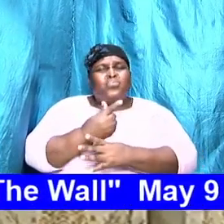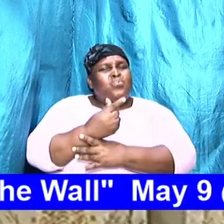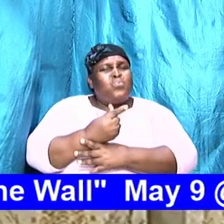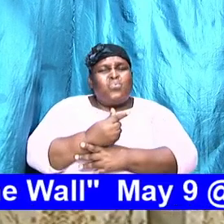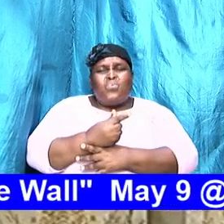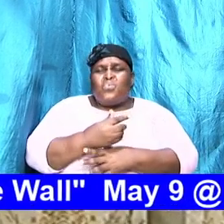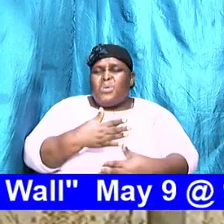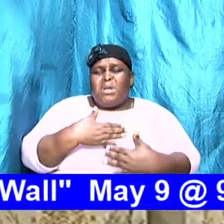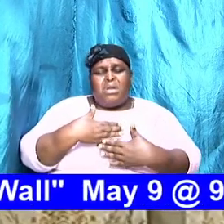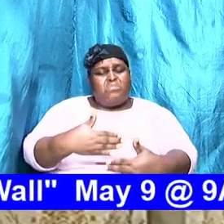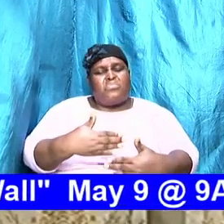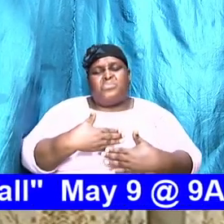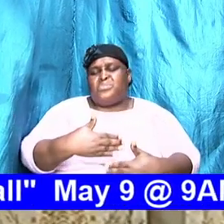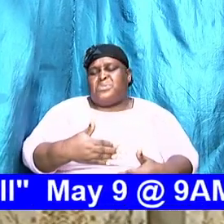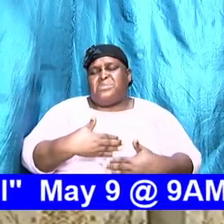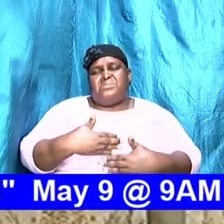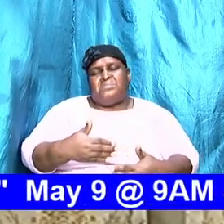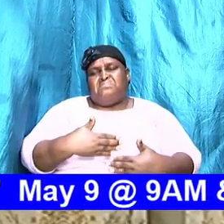breathe.